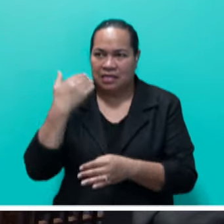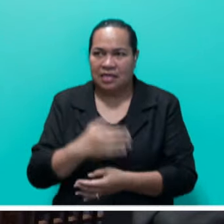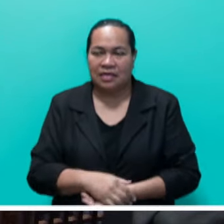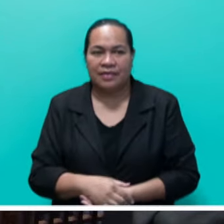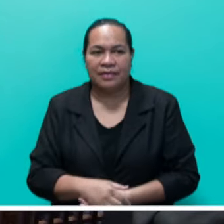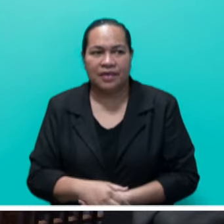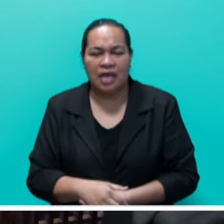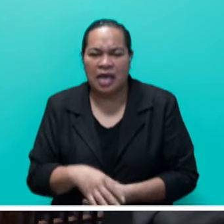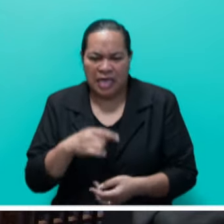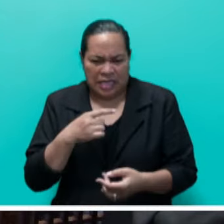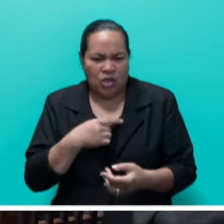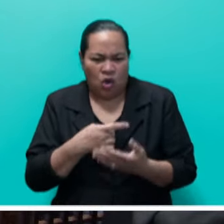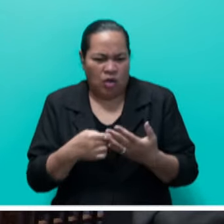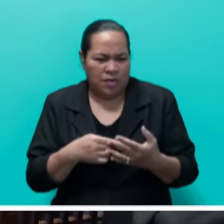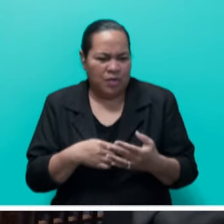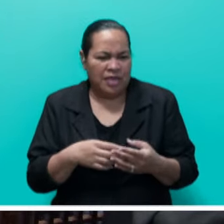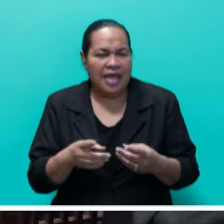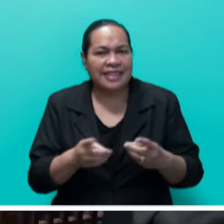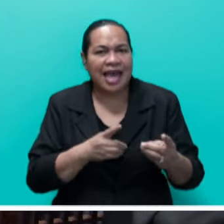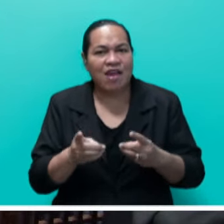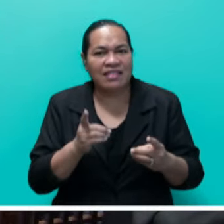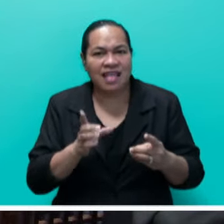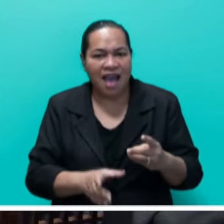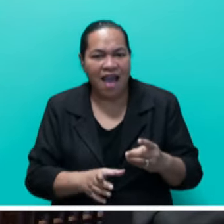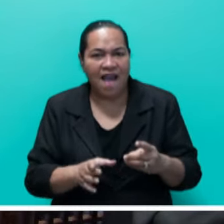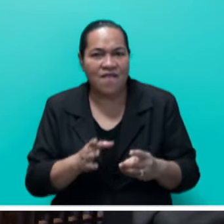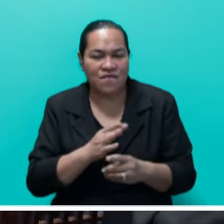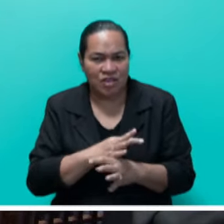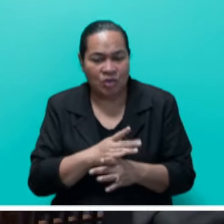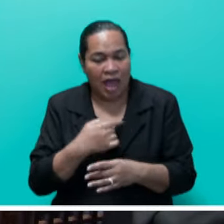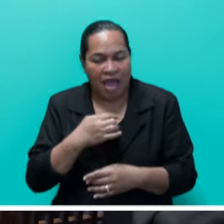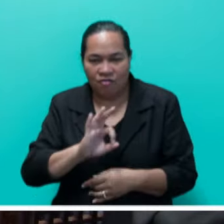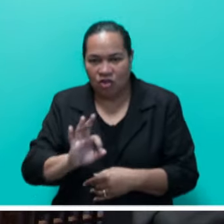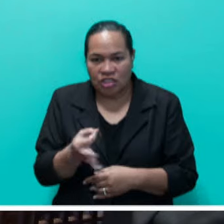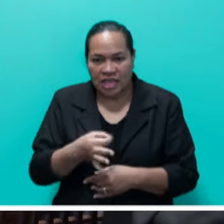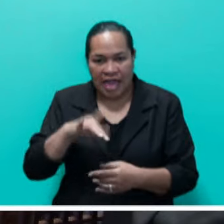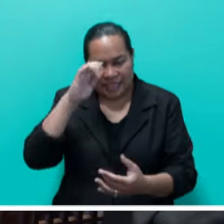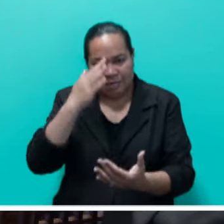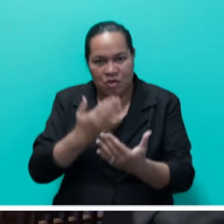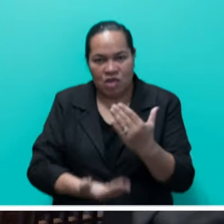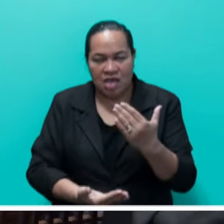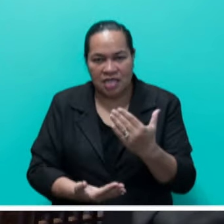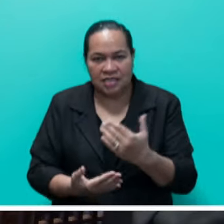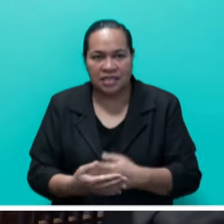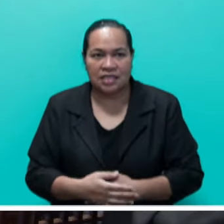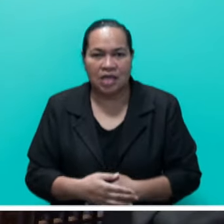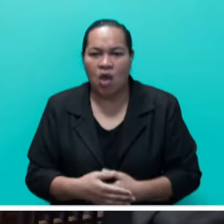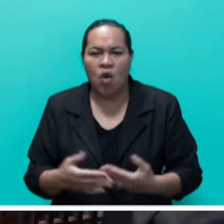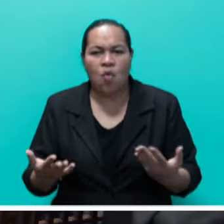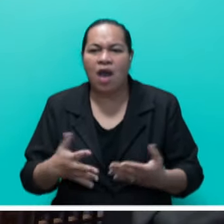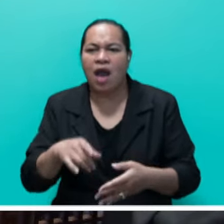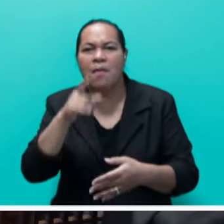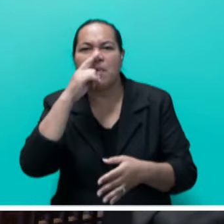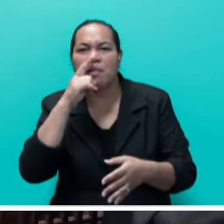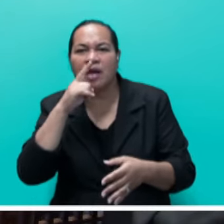fisheries, direct fisheries, and I have not had an experience where Ngoli Goli owners